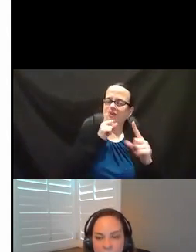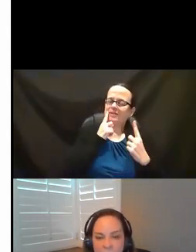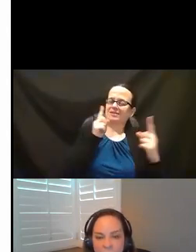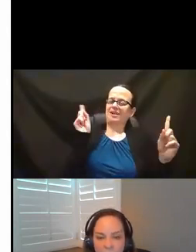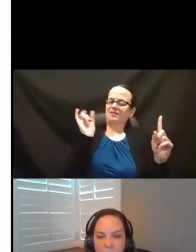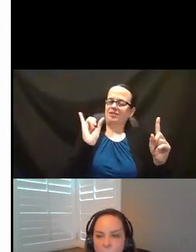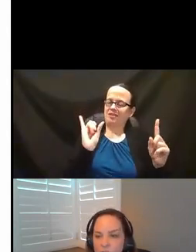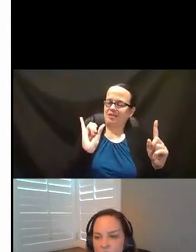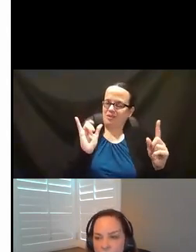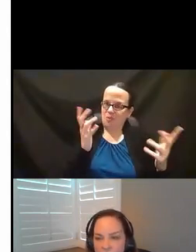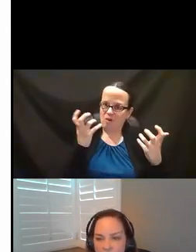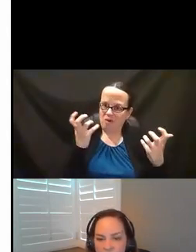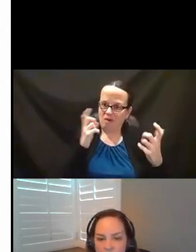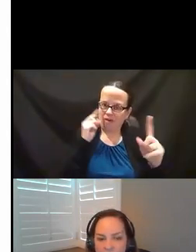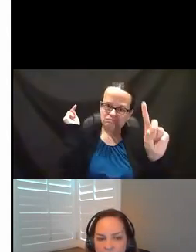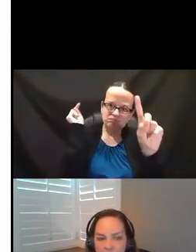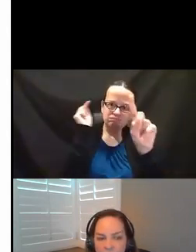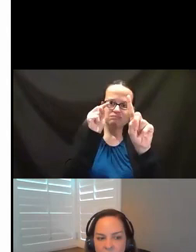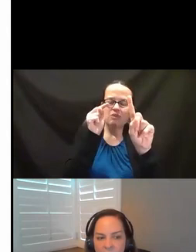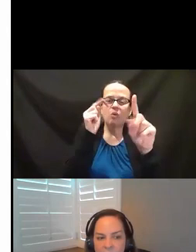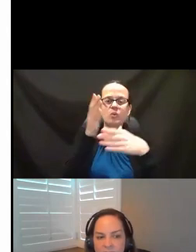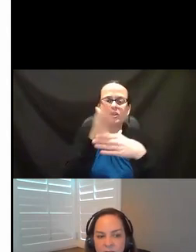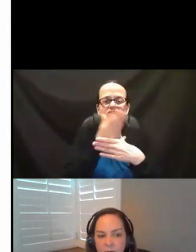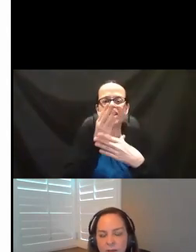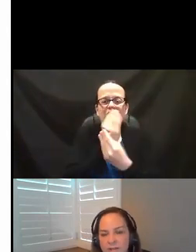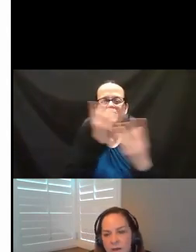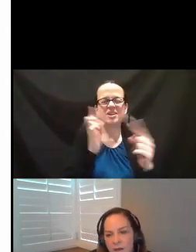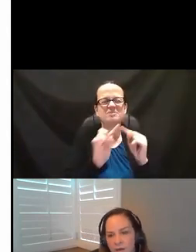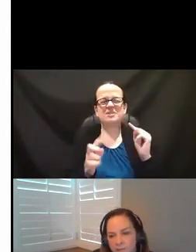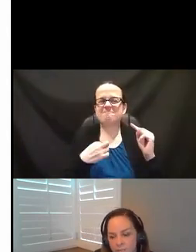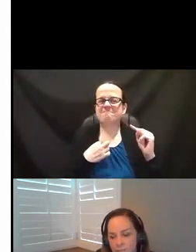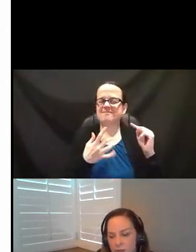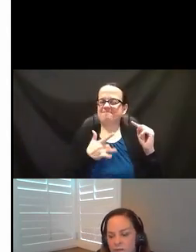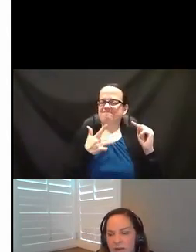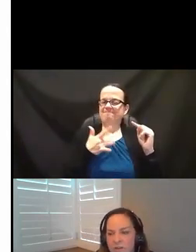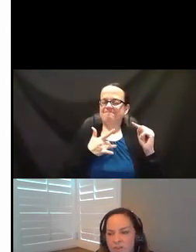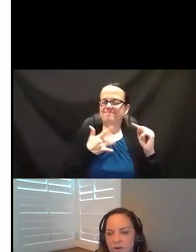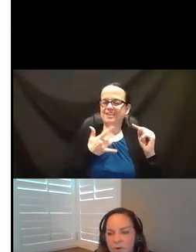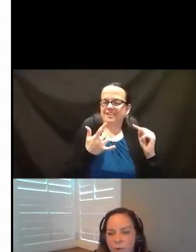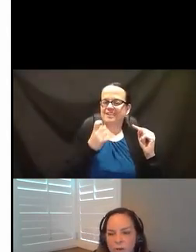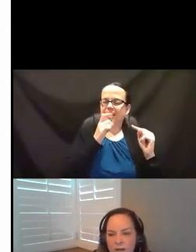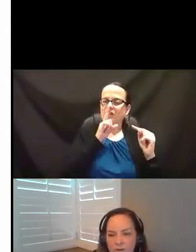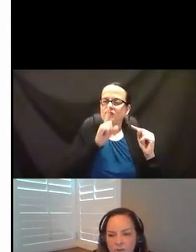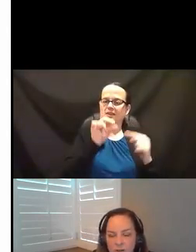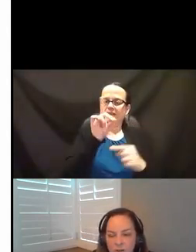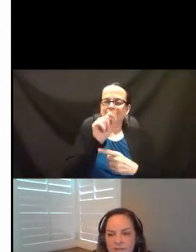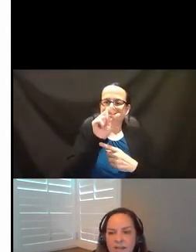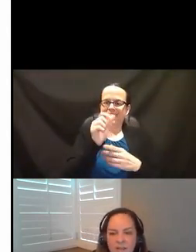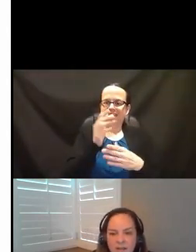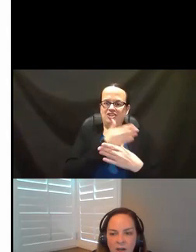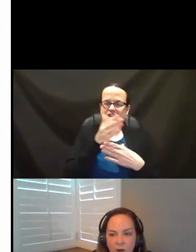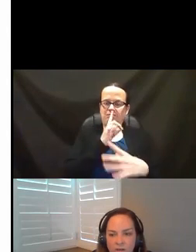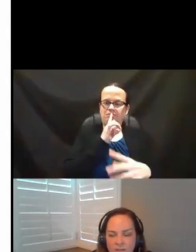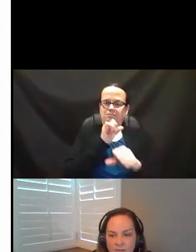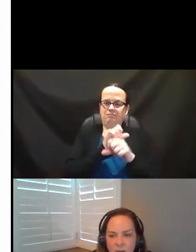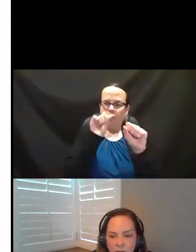to. Locally, we share information, but I don't really consider it data sharing where we can actually send